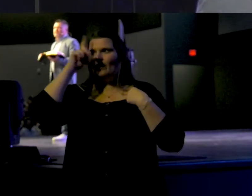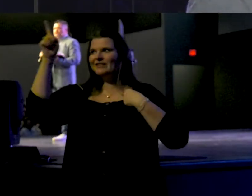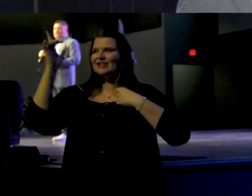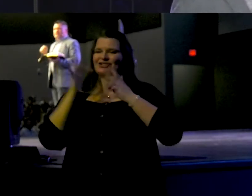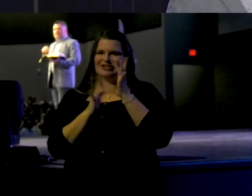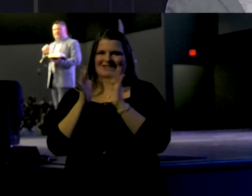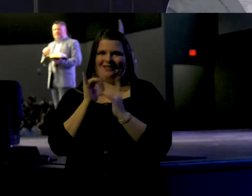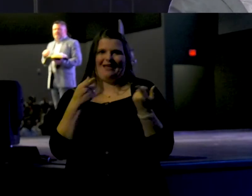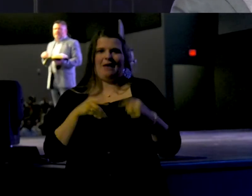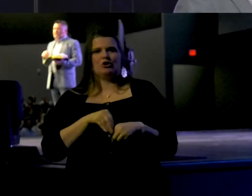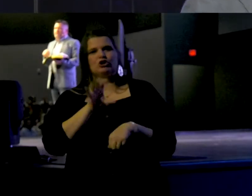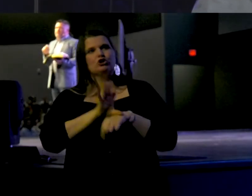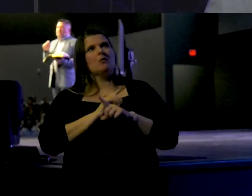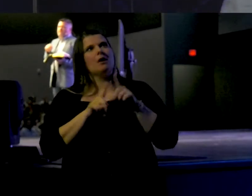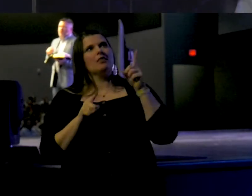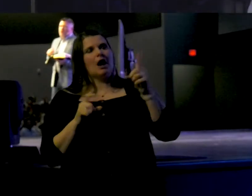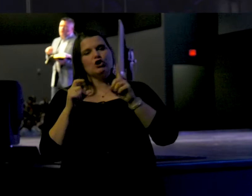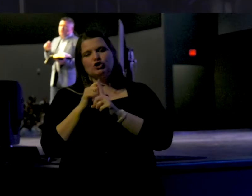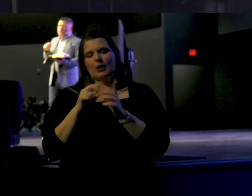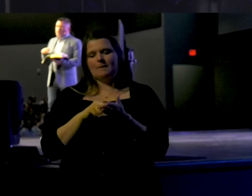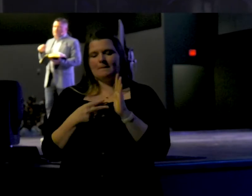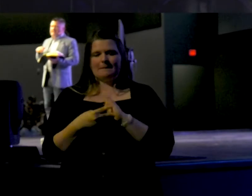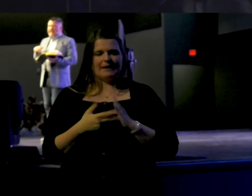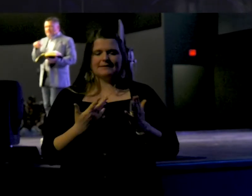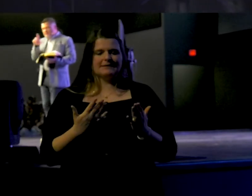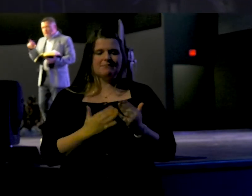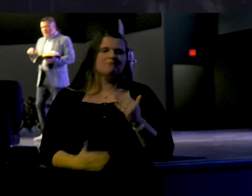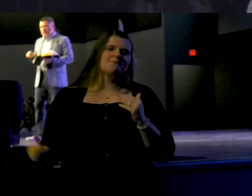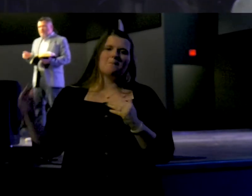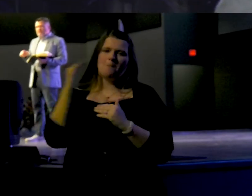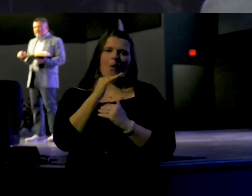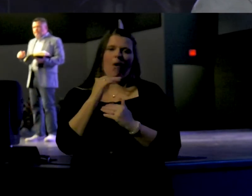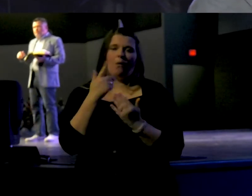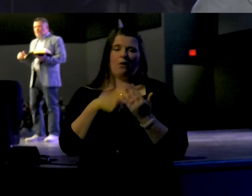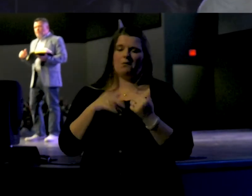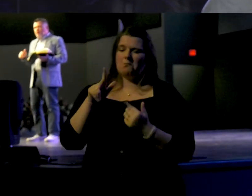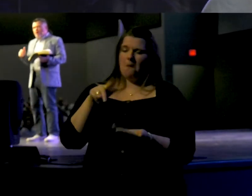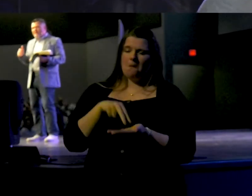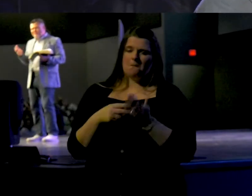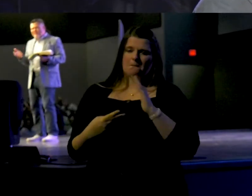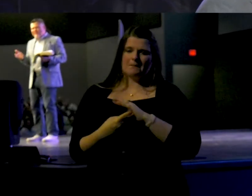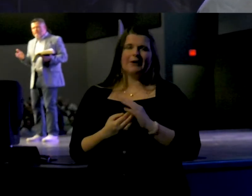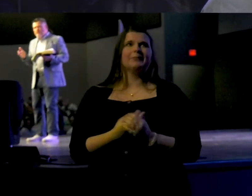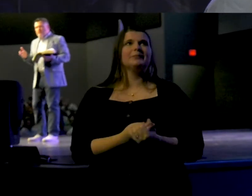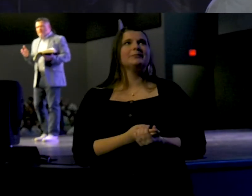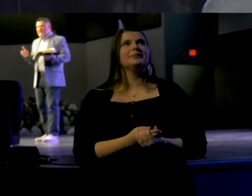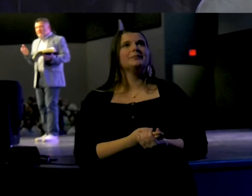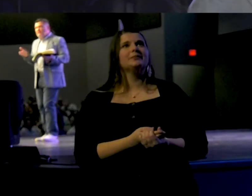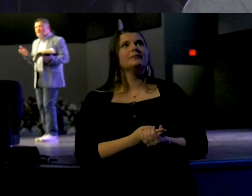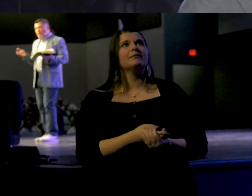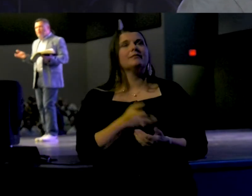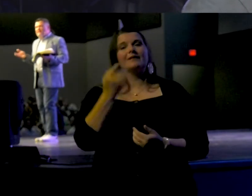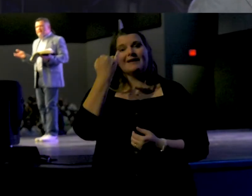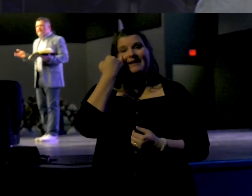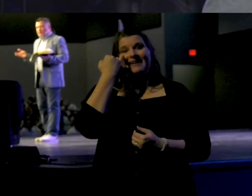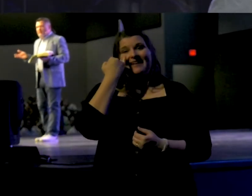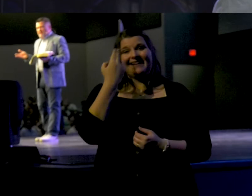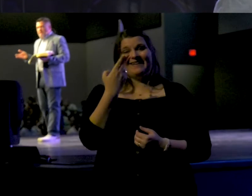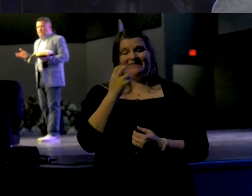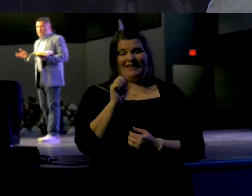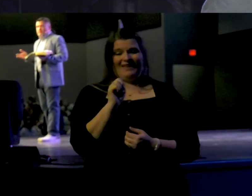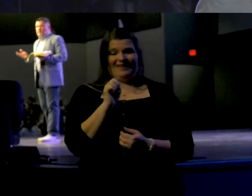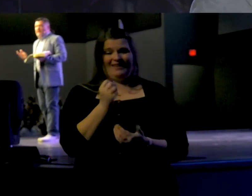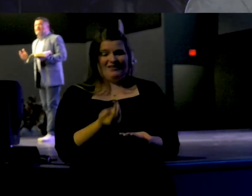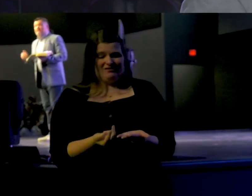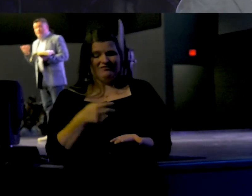happens in the church, but this term means far more than that. This is what Paul is saying. Paul is saying that if he walked out of that